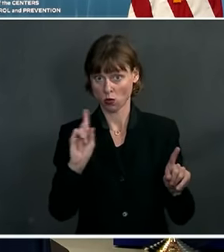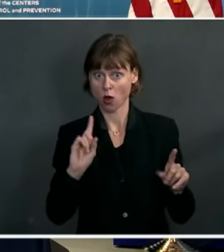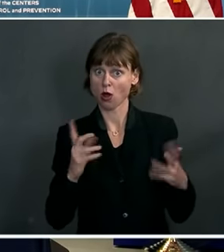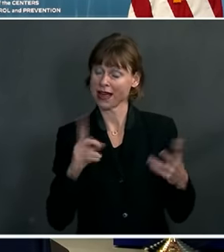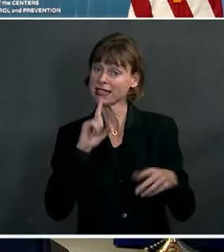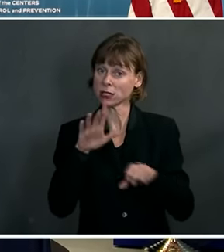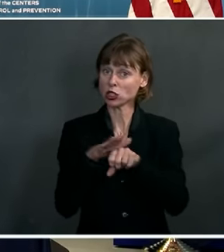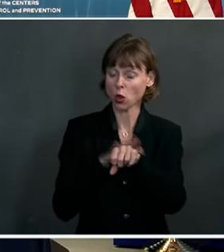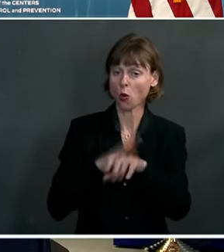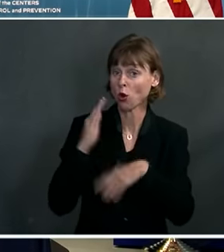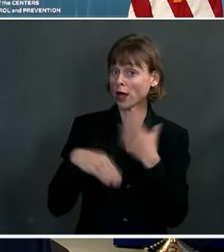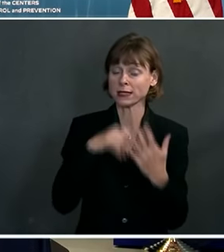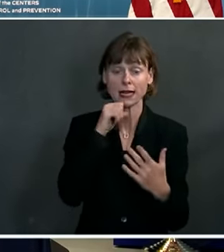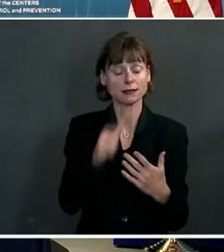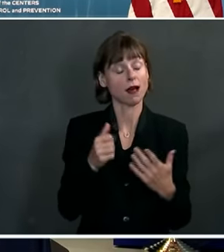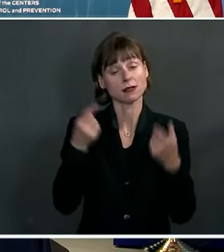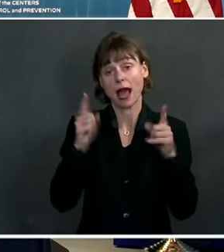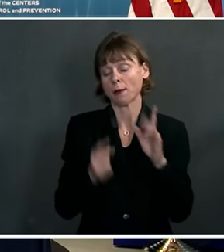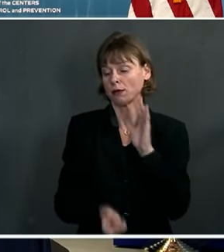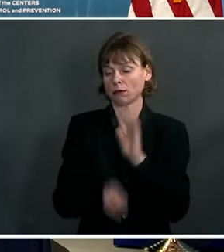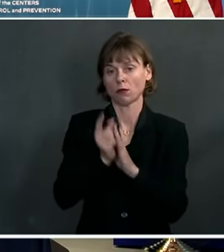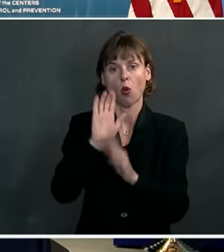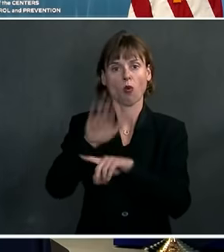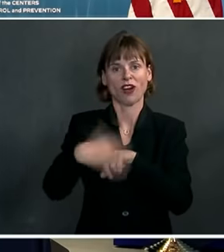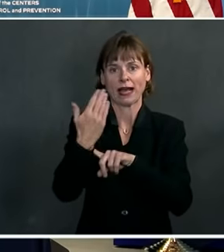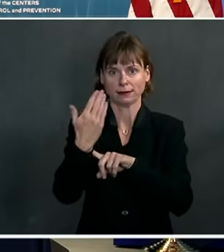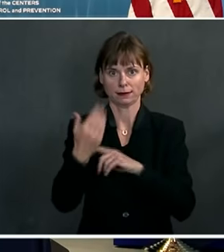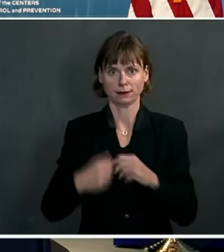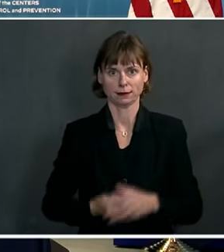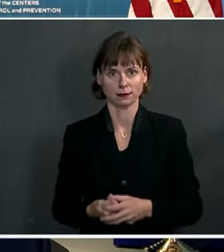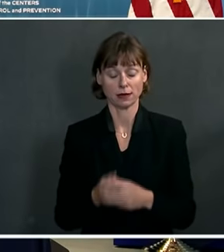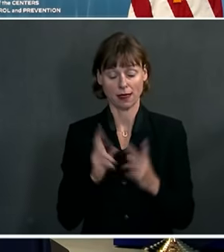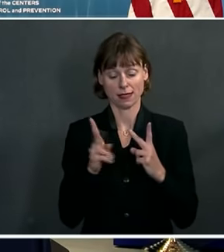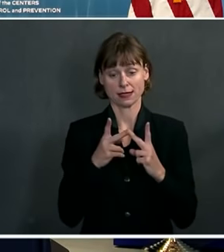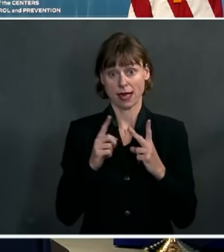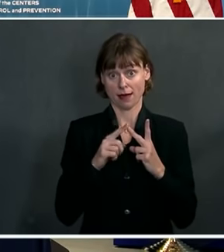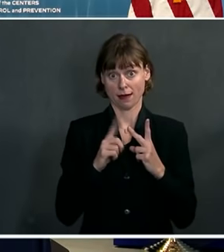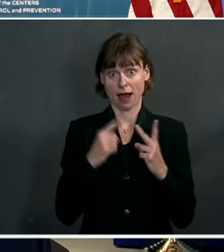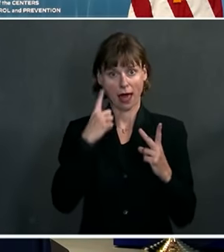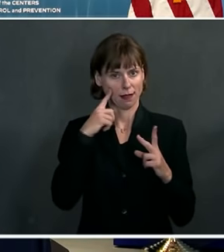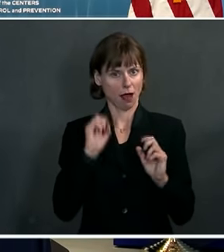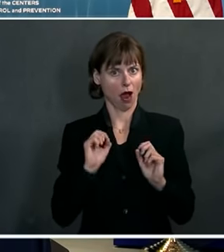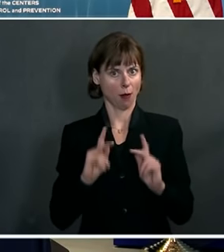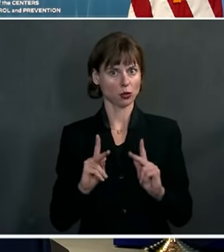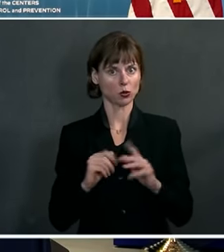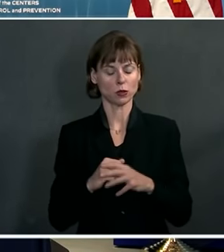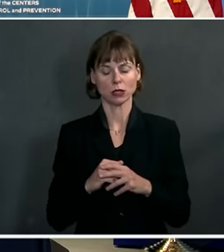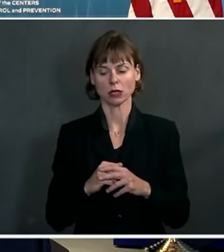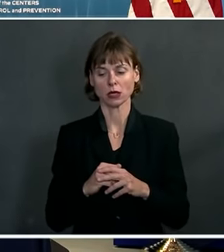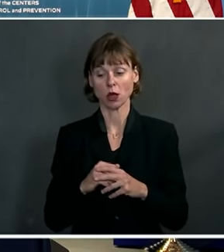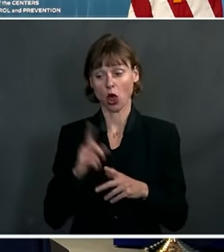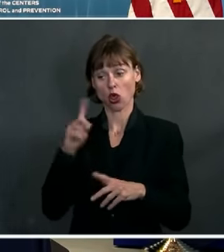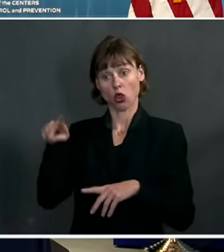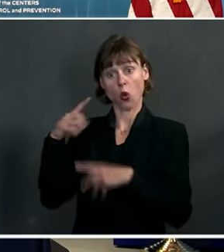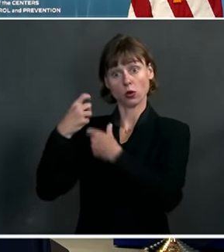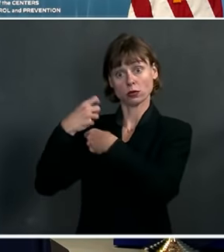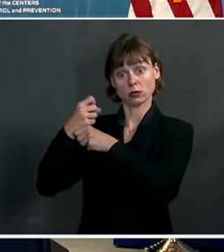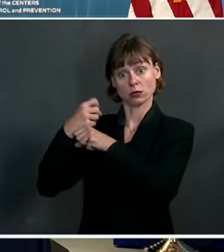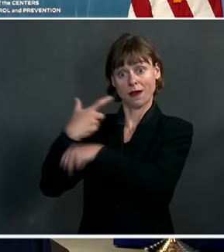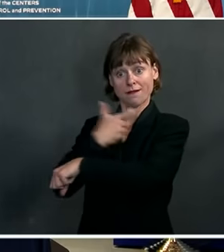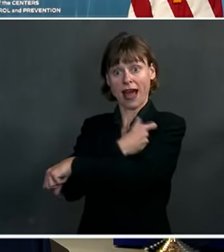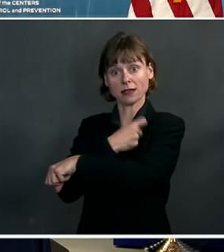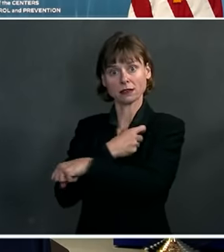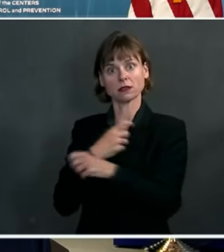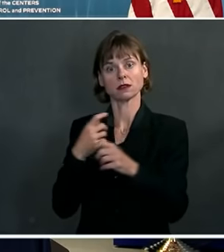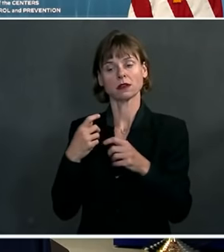That doesn't happen overnight. The second, where I think there is opportunity, is to turn those vaccines produced into actual